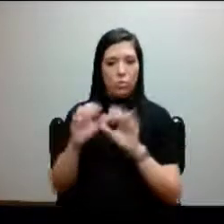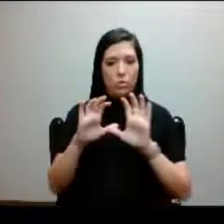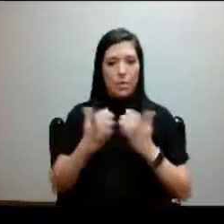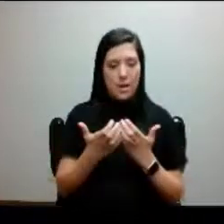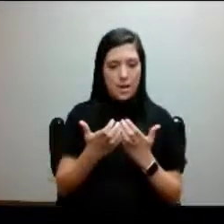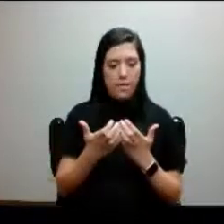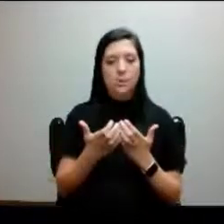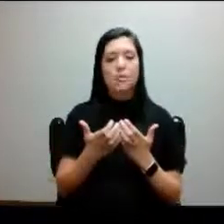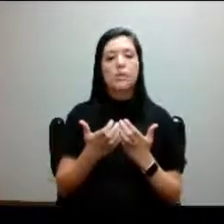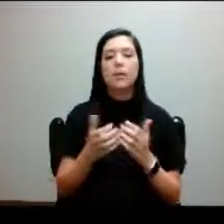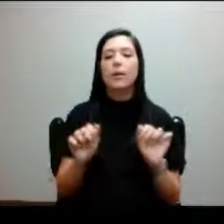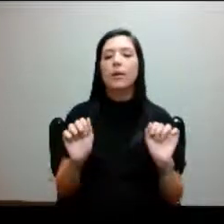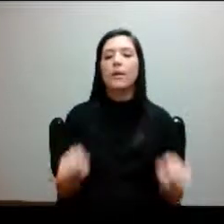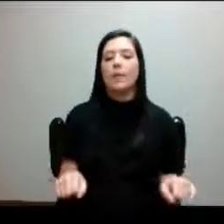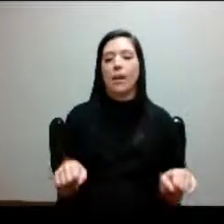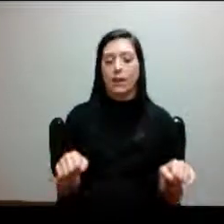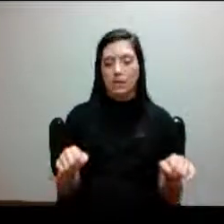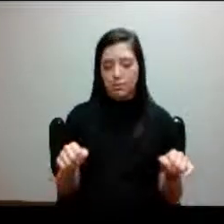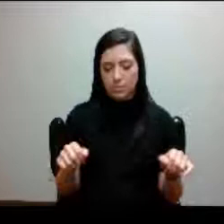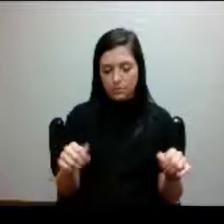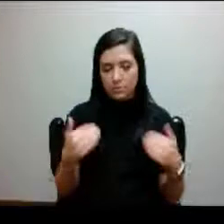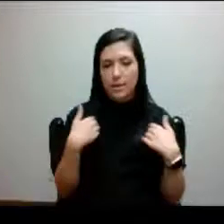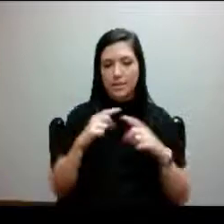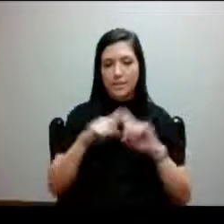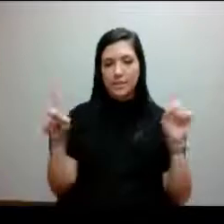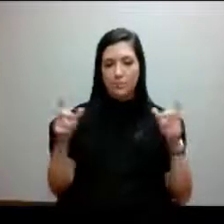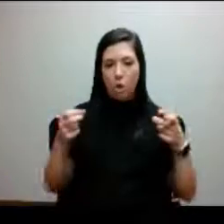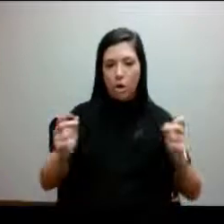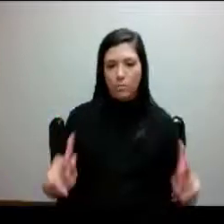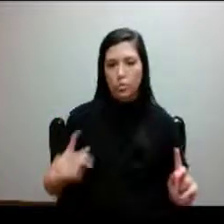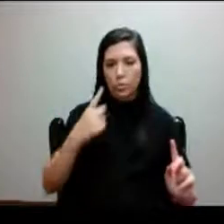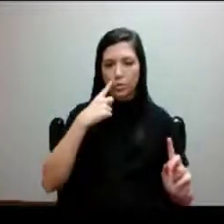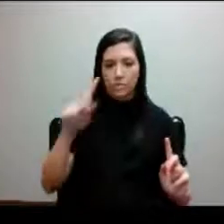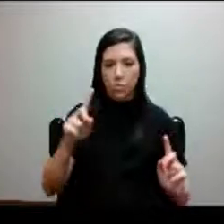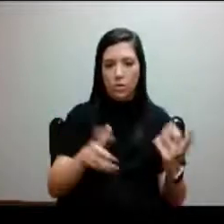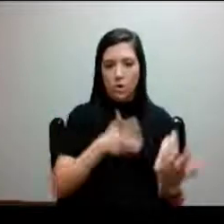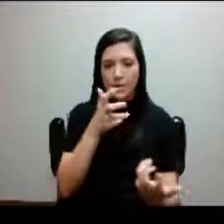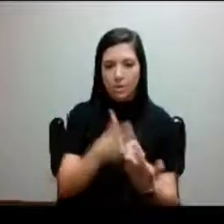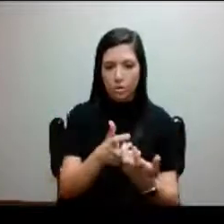or can have a different opportunity for an accommodation.